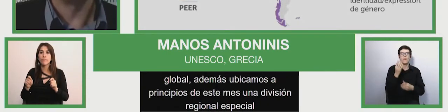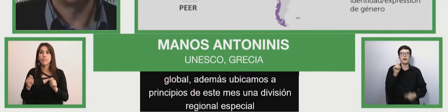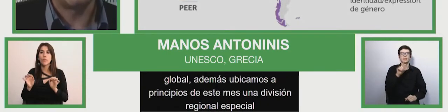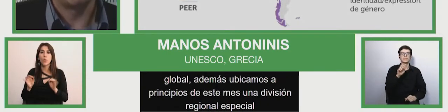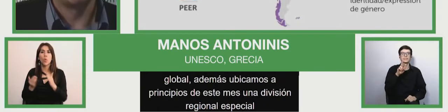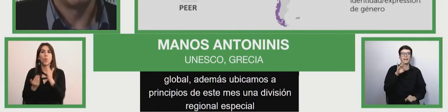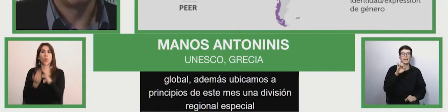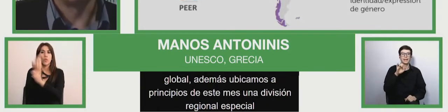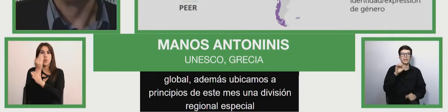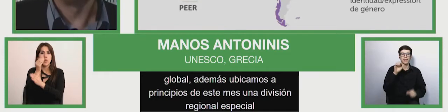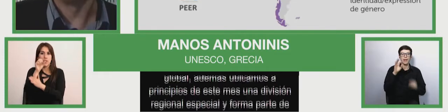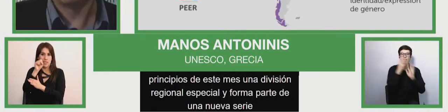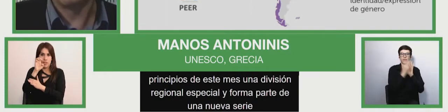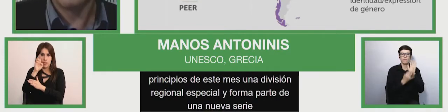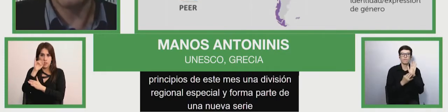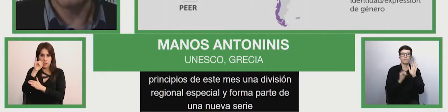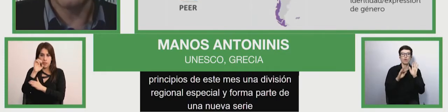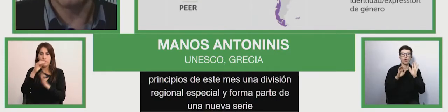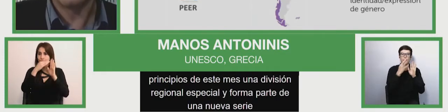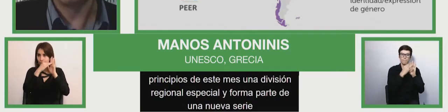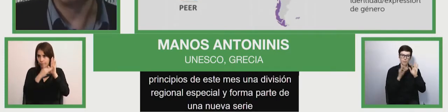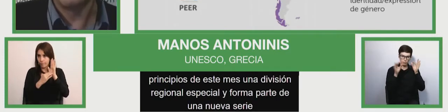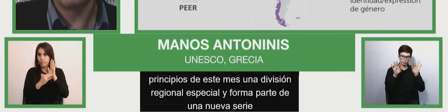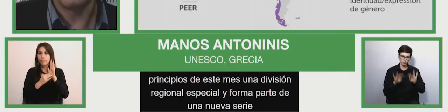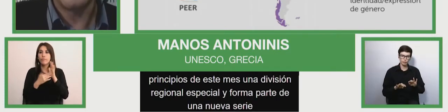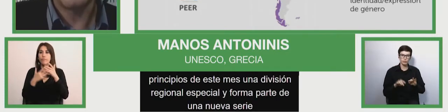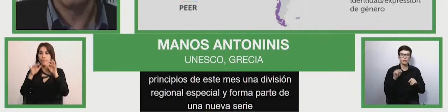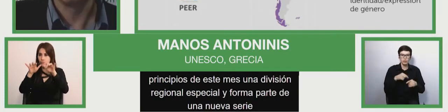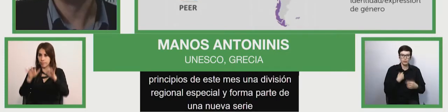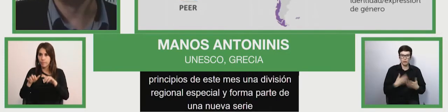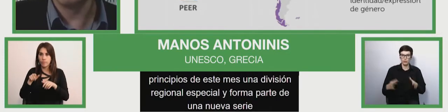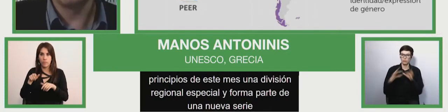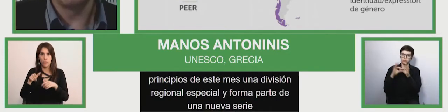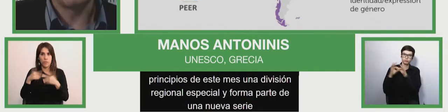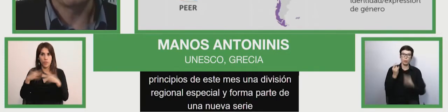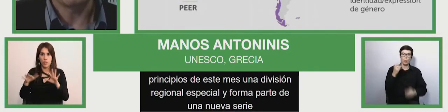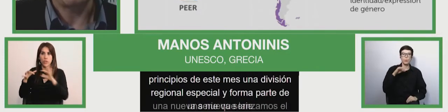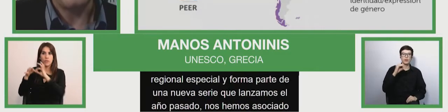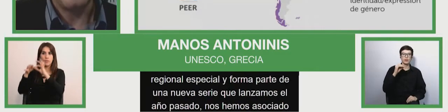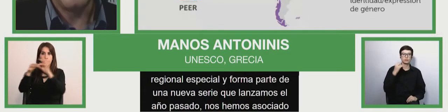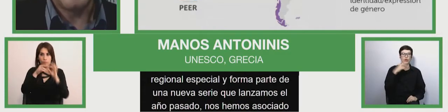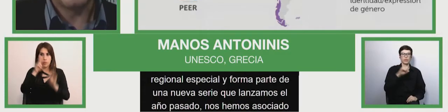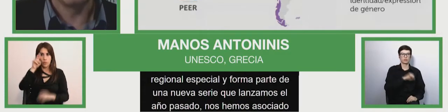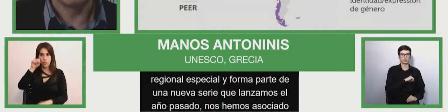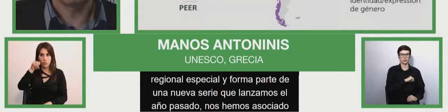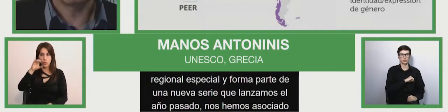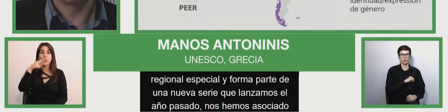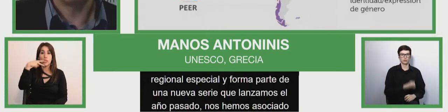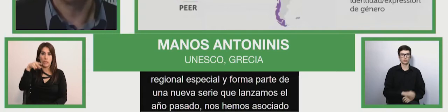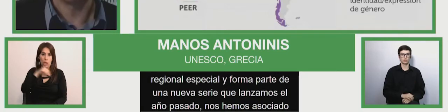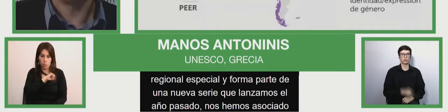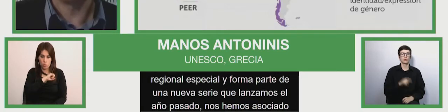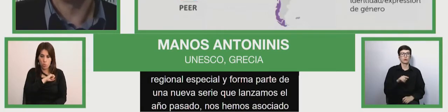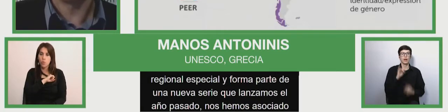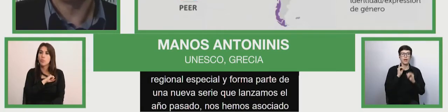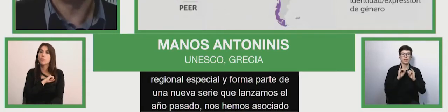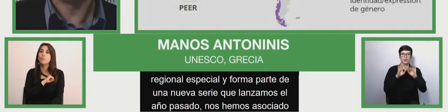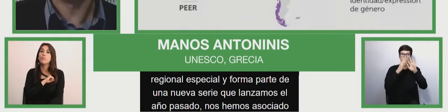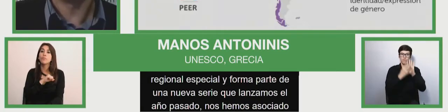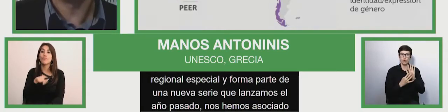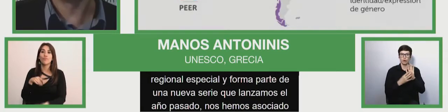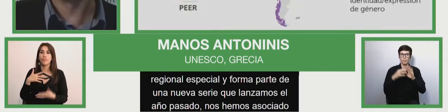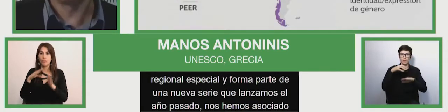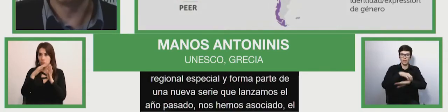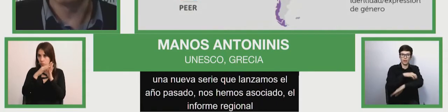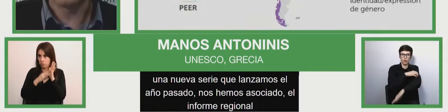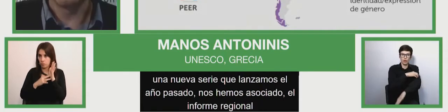last year with UNESCO Santiago, and the regional report is supported by the